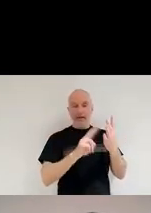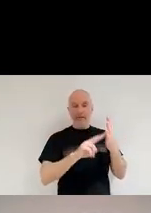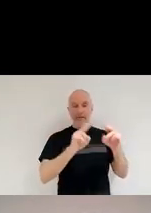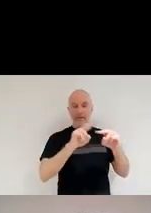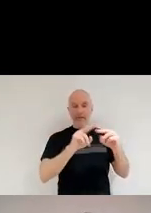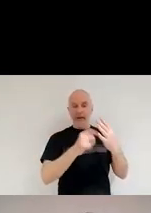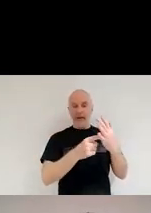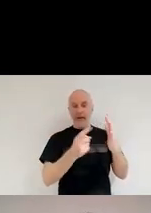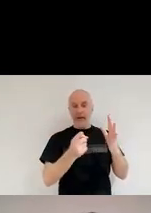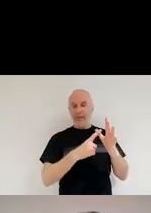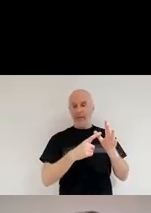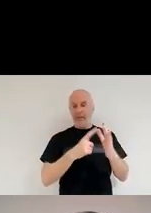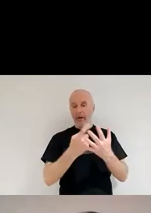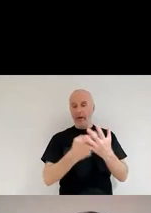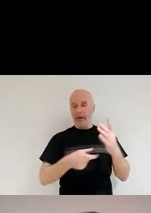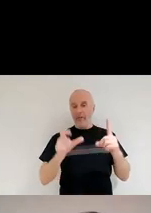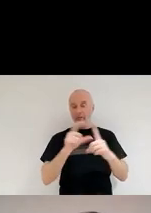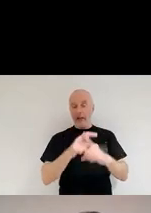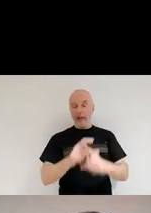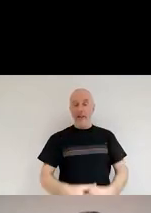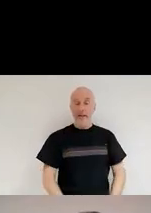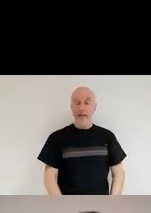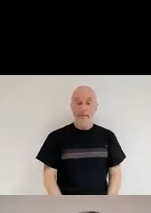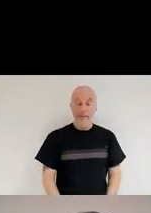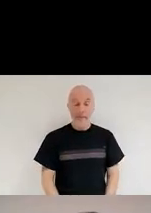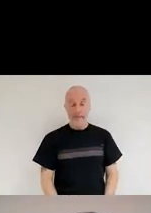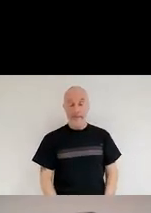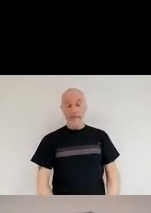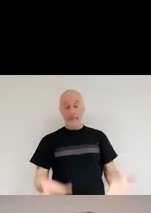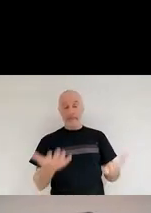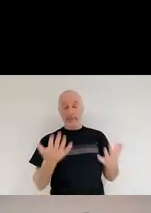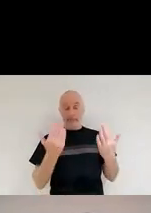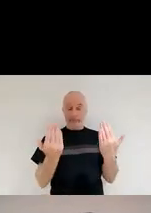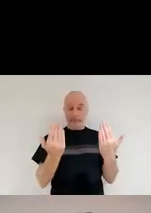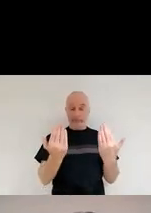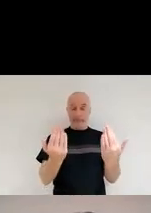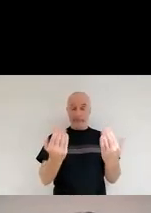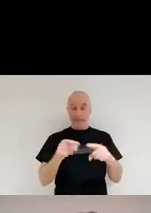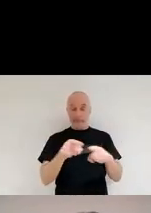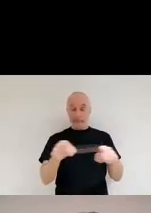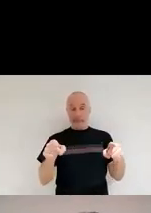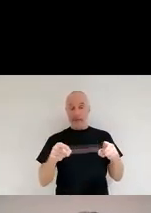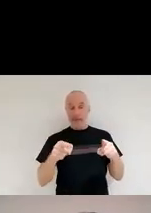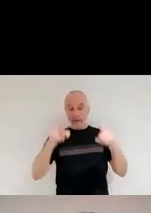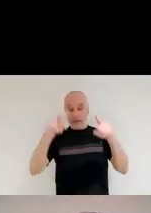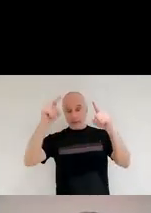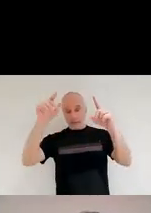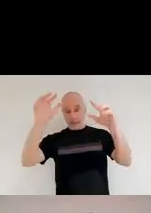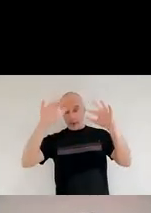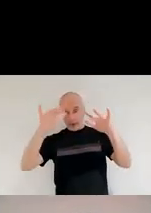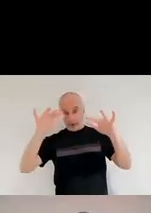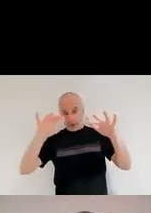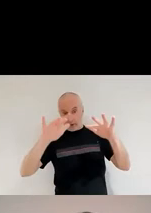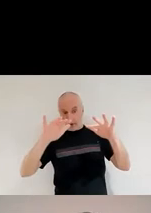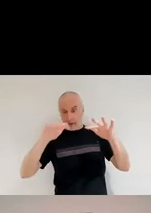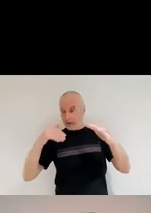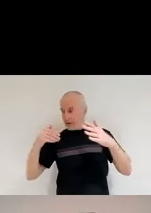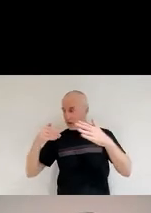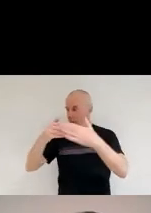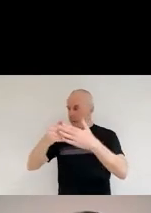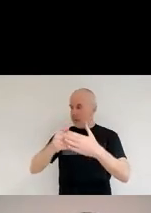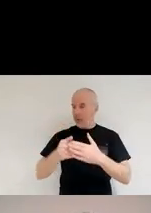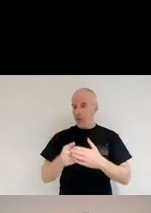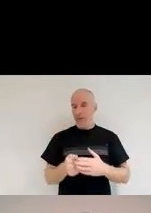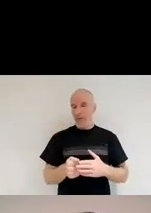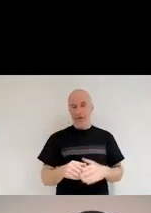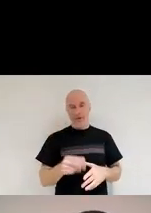was more or less the picture of what we had of dust until the beginning of the 2000s. And we were all very happy